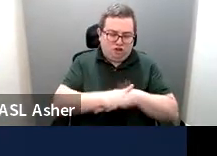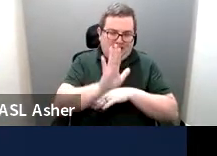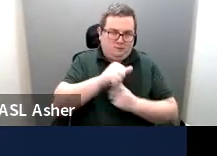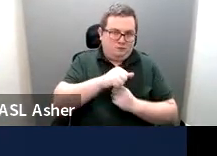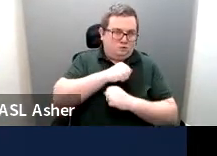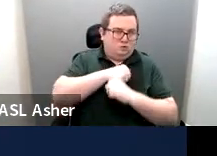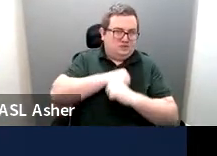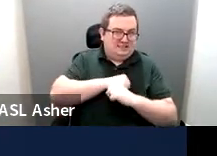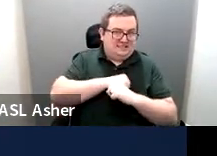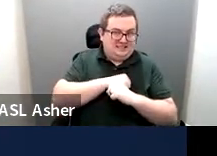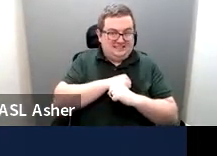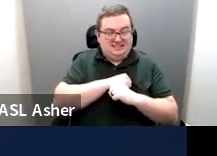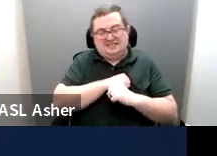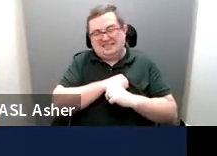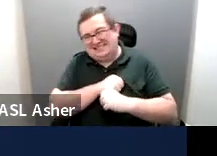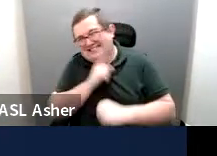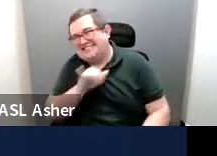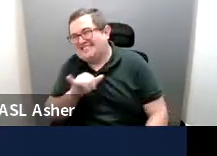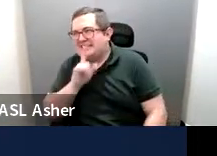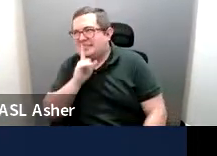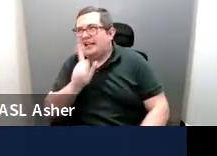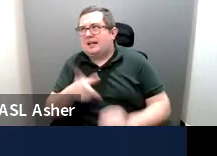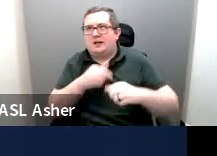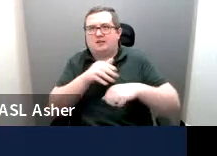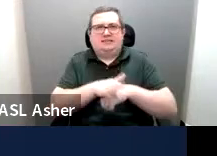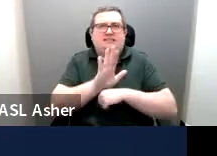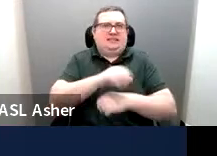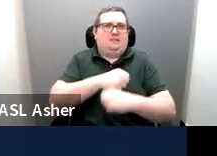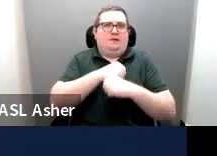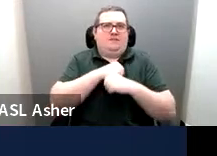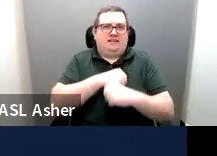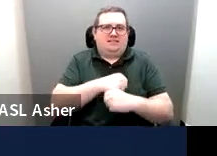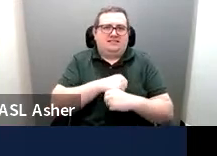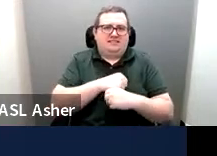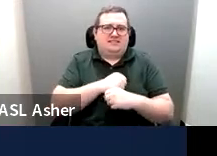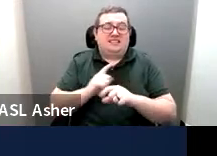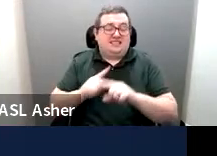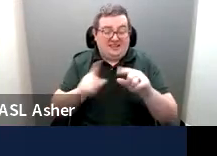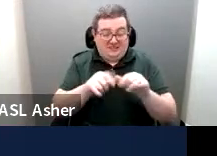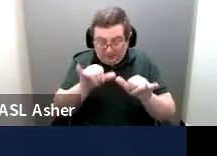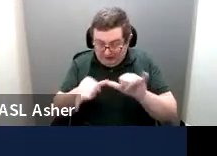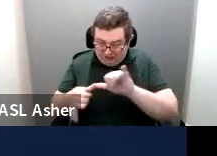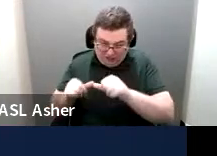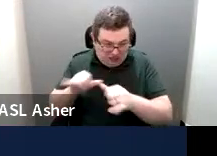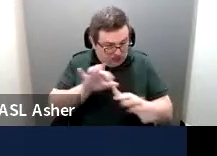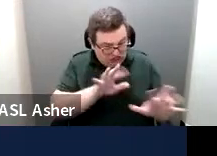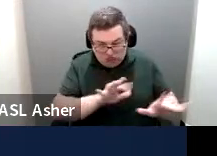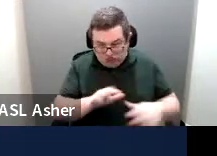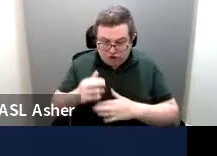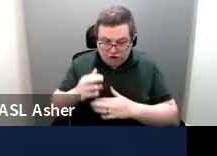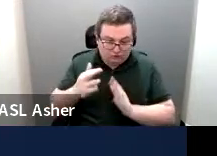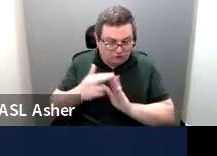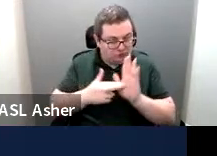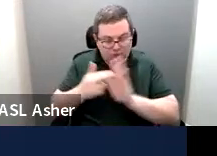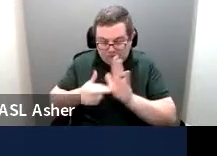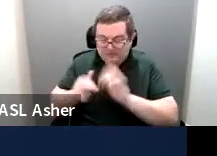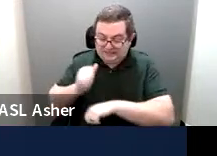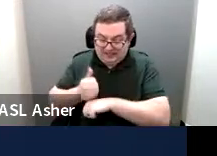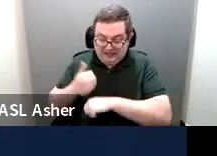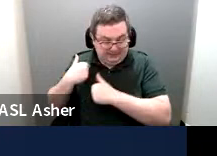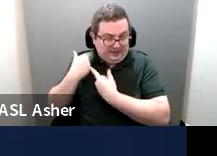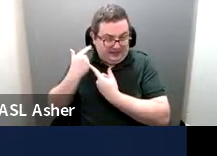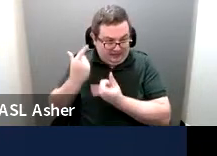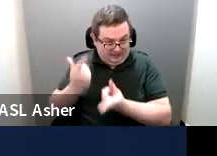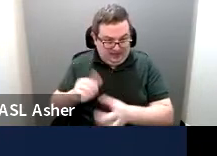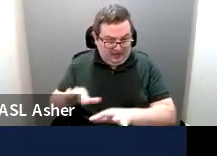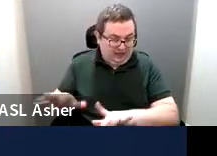And really when we talk about slip resistance, while different measurement devices and protocols have been developed over the